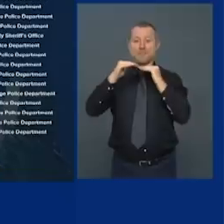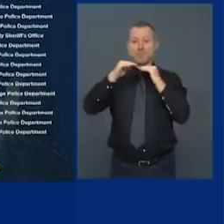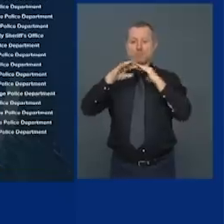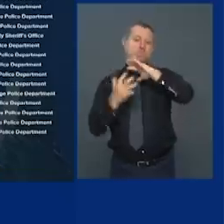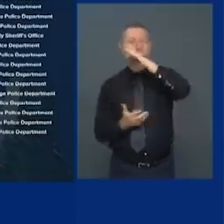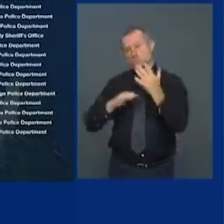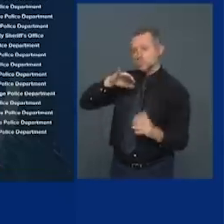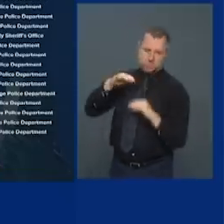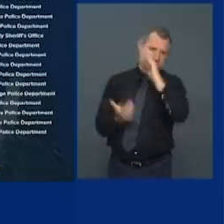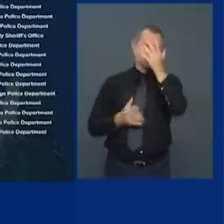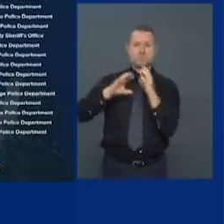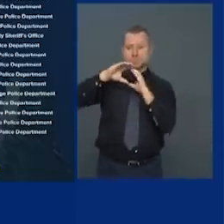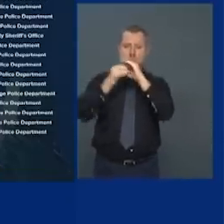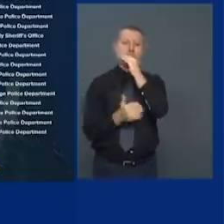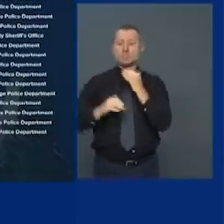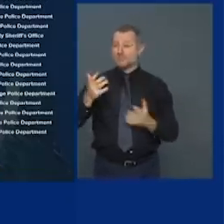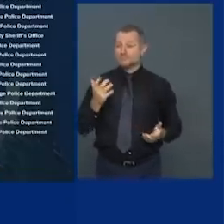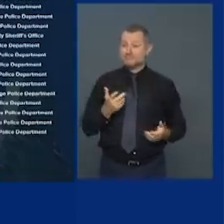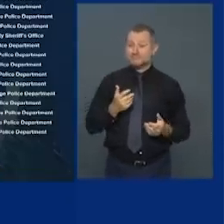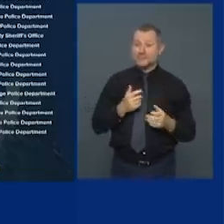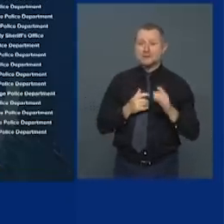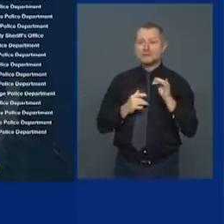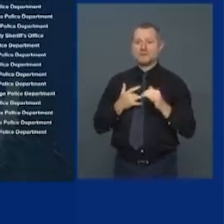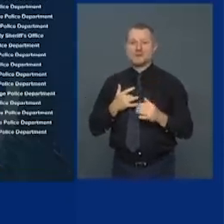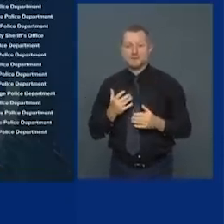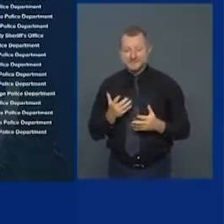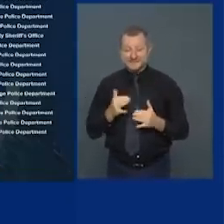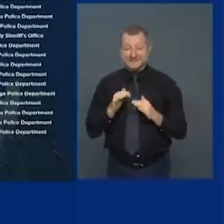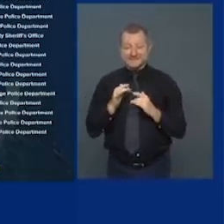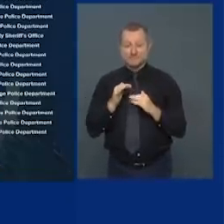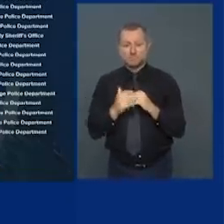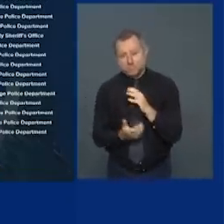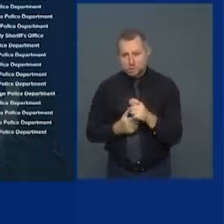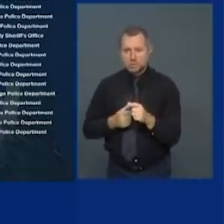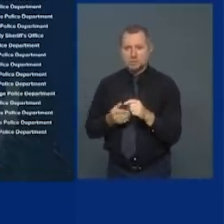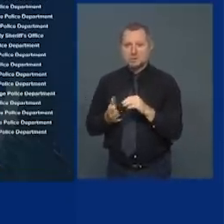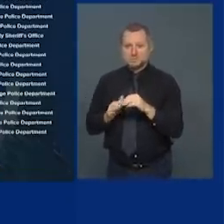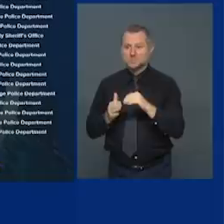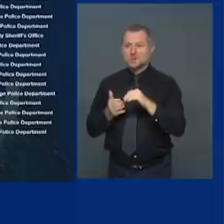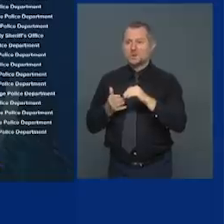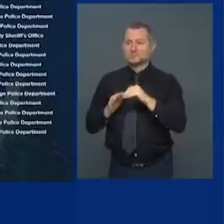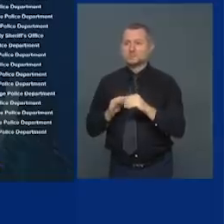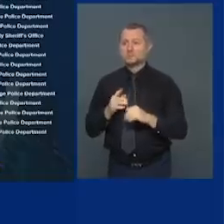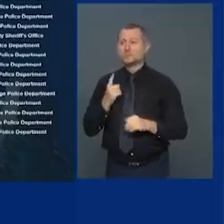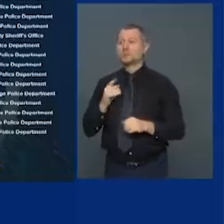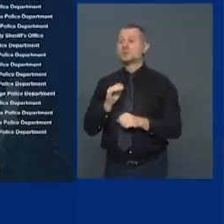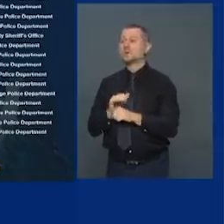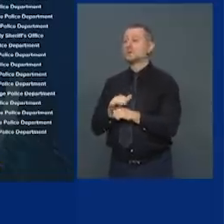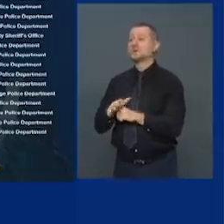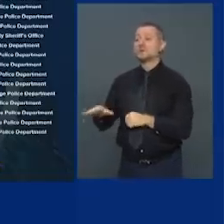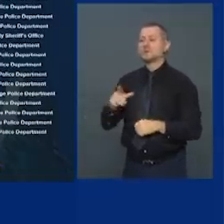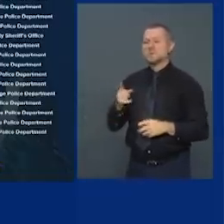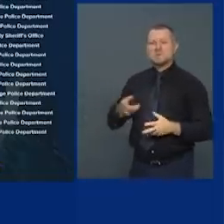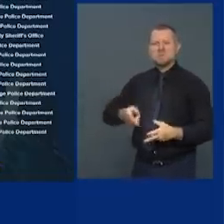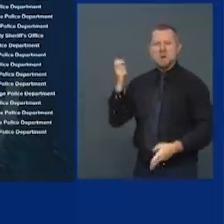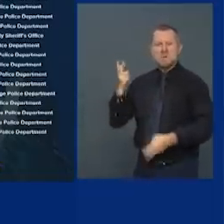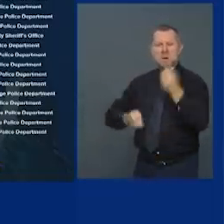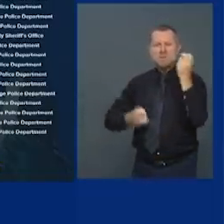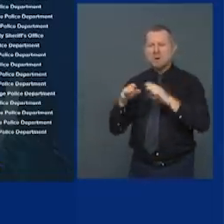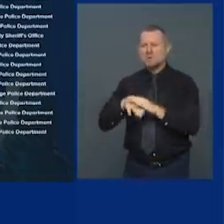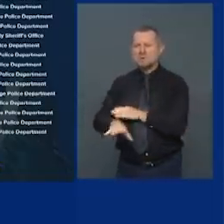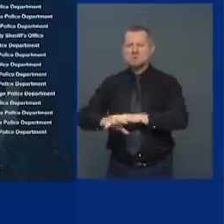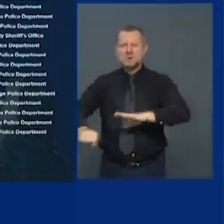to these situations that night of looting really shook people up